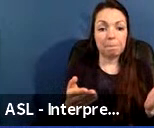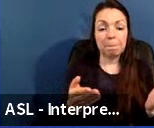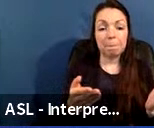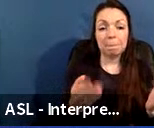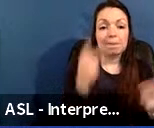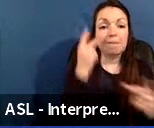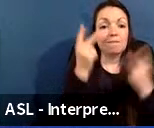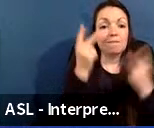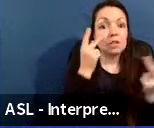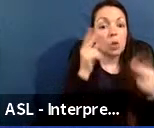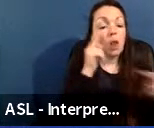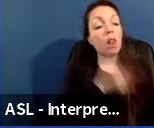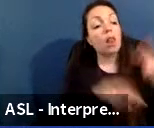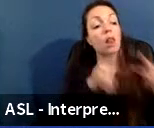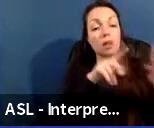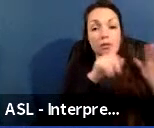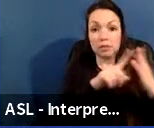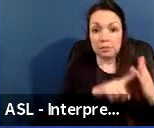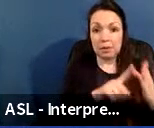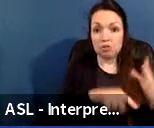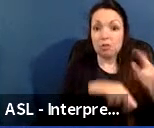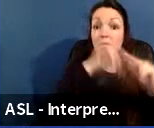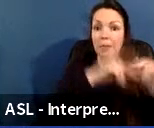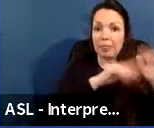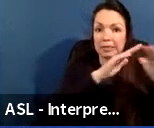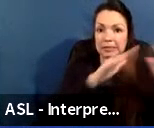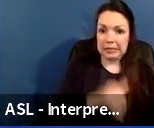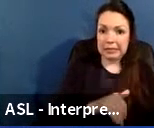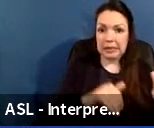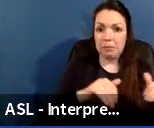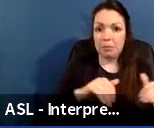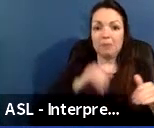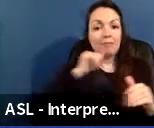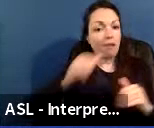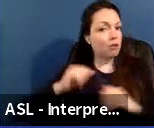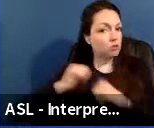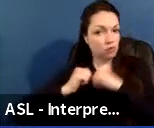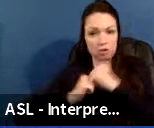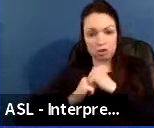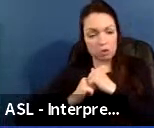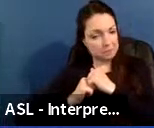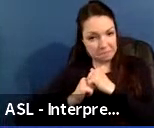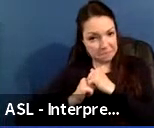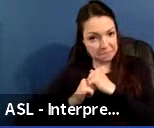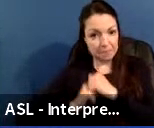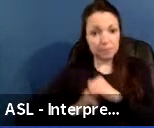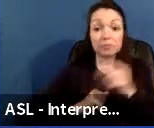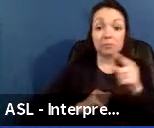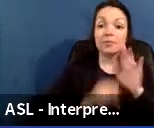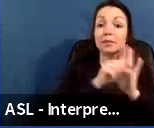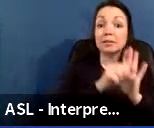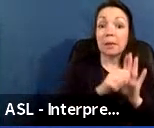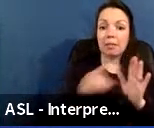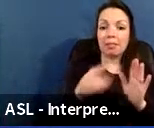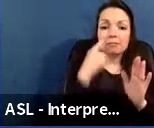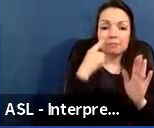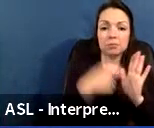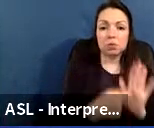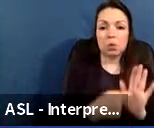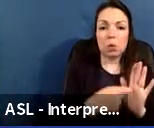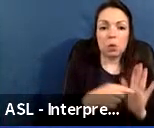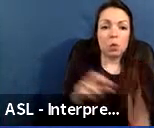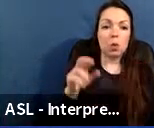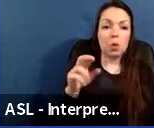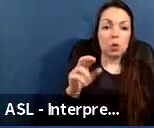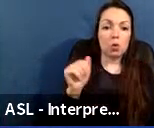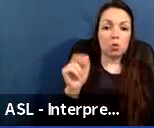visual inspections only of the building systems. It is not destructive. The sample report you see here includes a rate and quantity